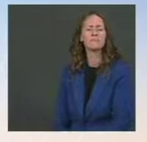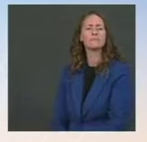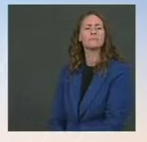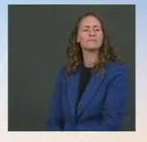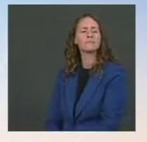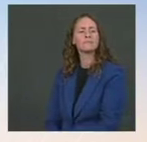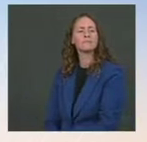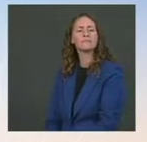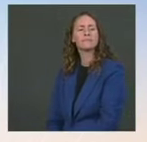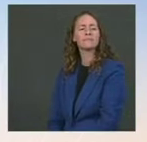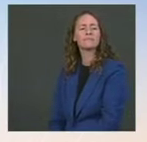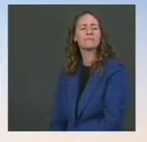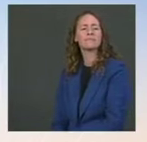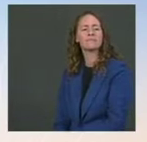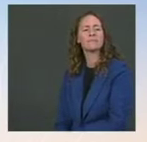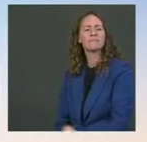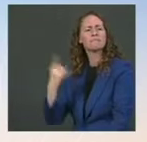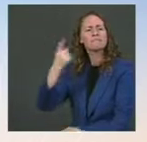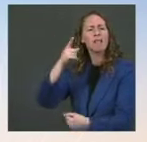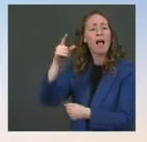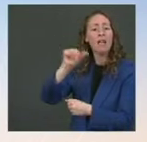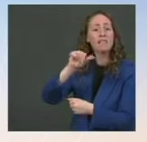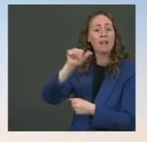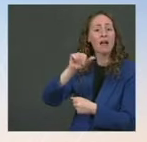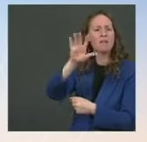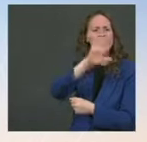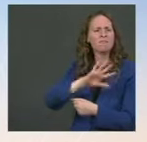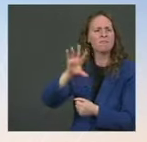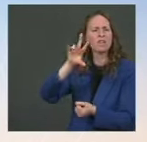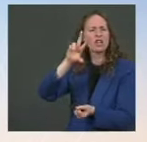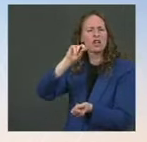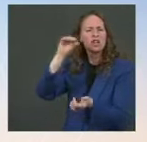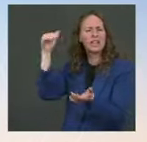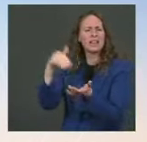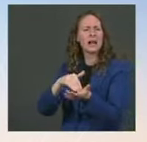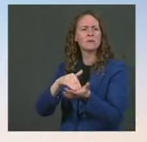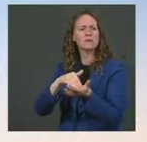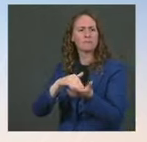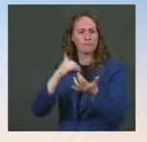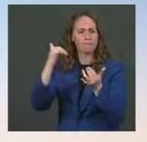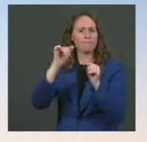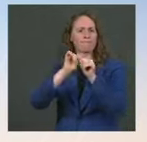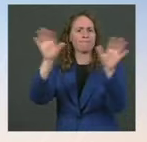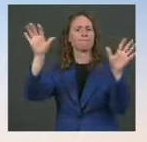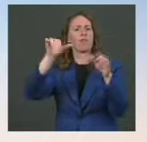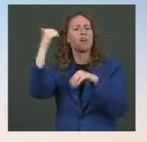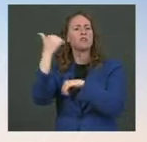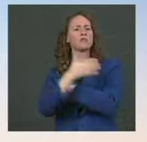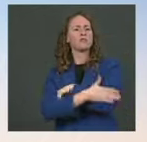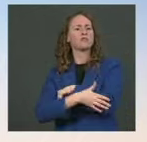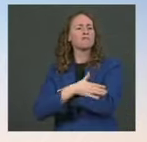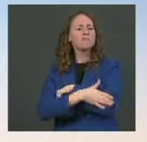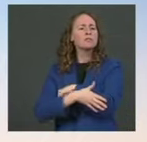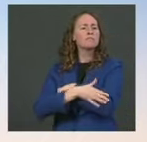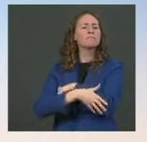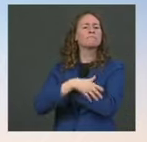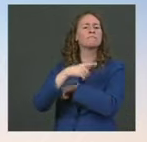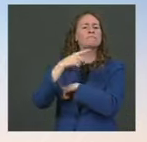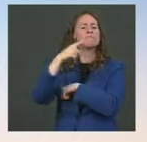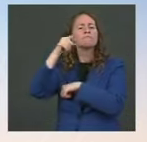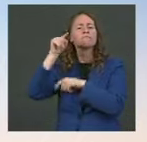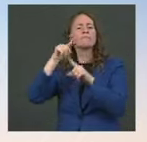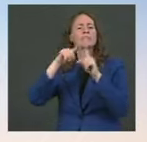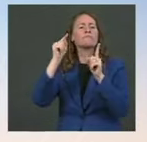30,000 Afghans at foreign bases in third countries with varying immigration status. Has the administration advised